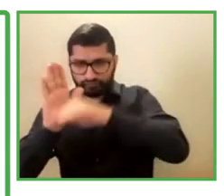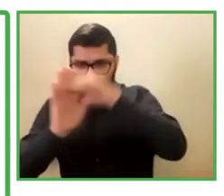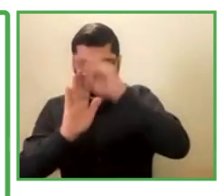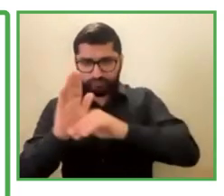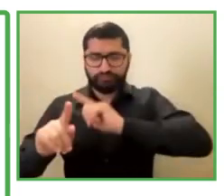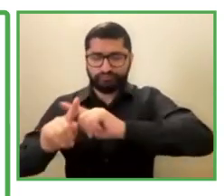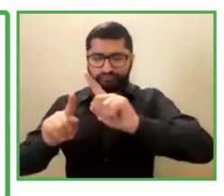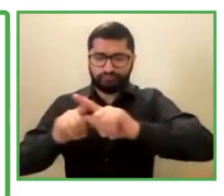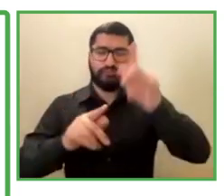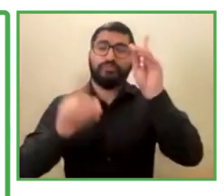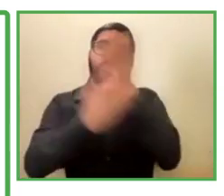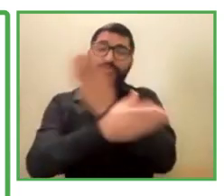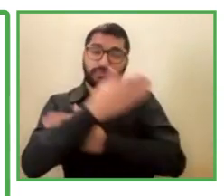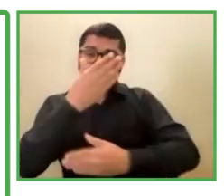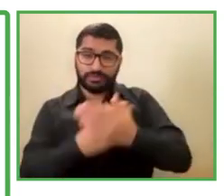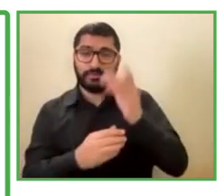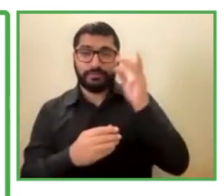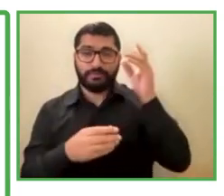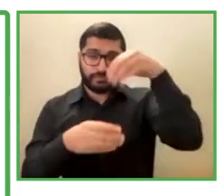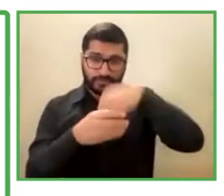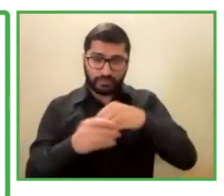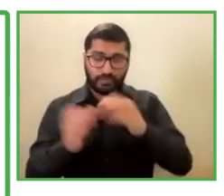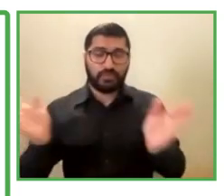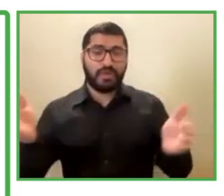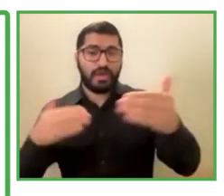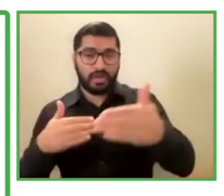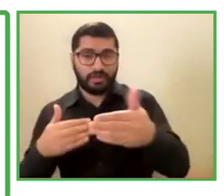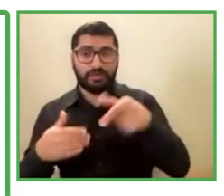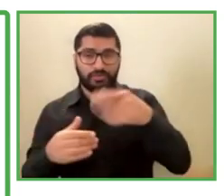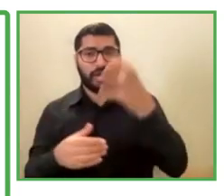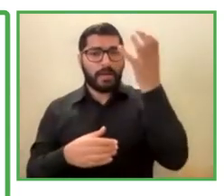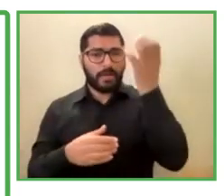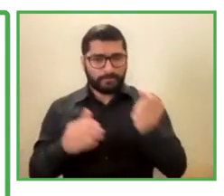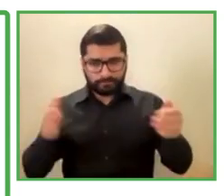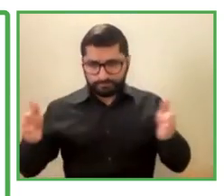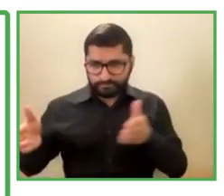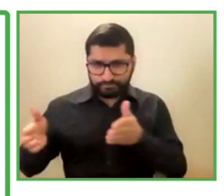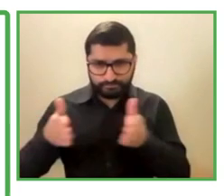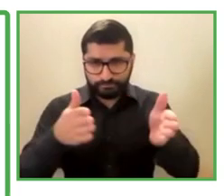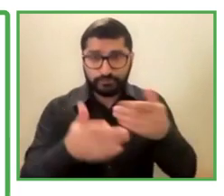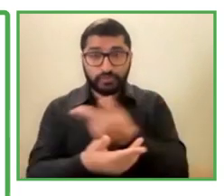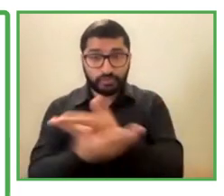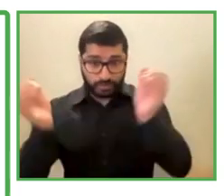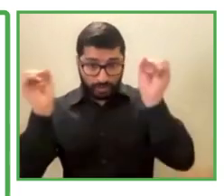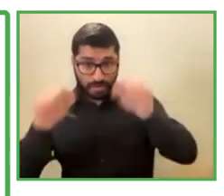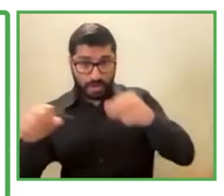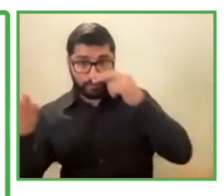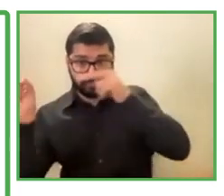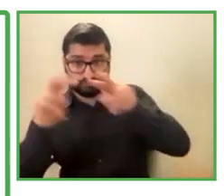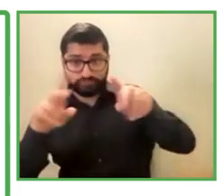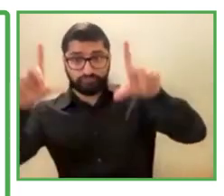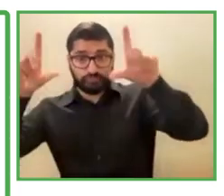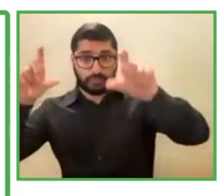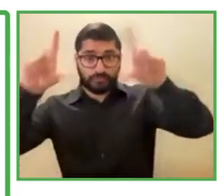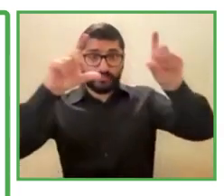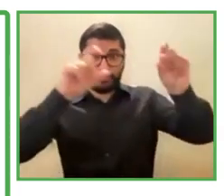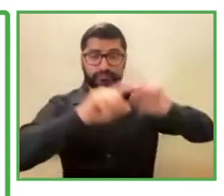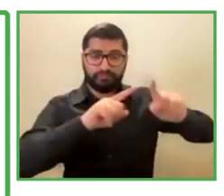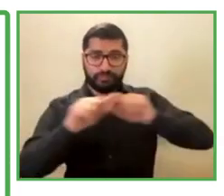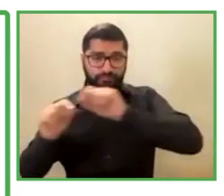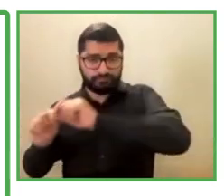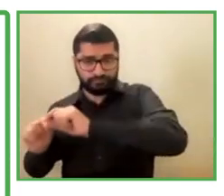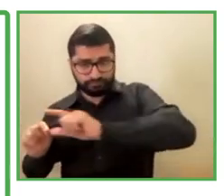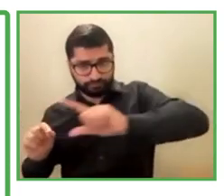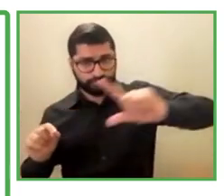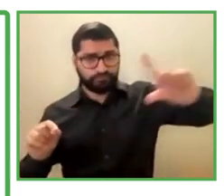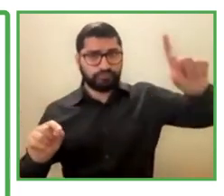our company. And we started in this way along this path, as you can see here, to be able to fulfill